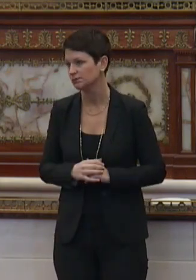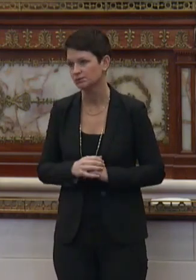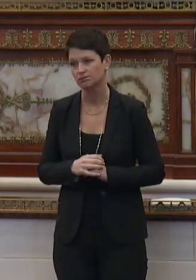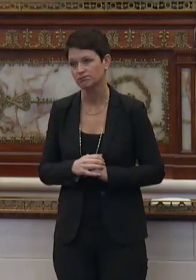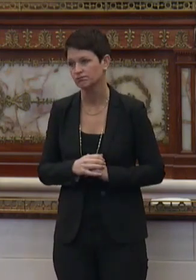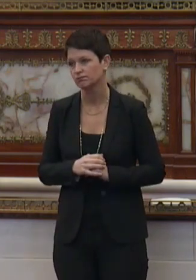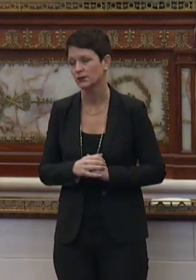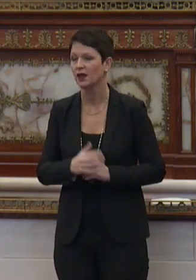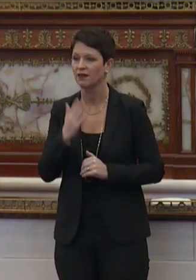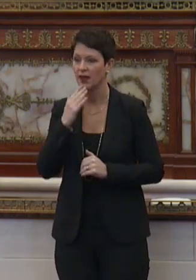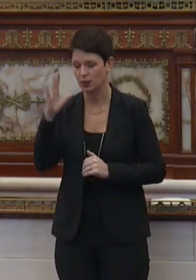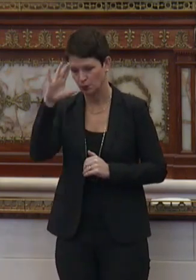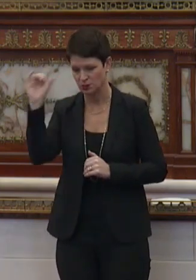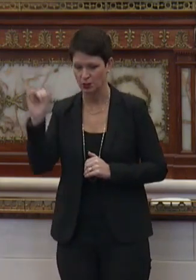Thank you, Mr. President.